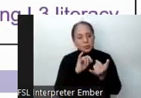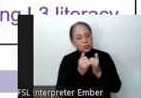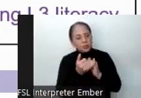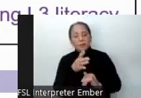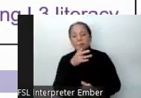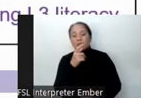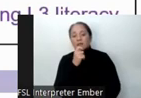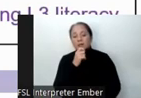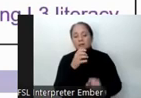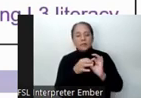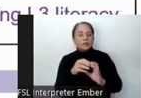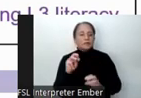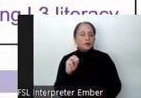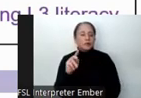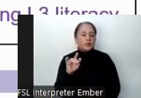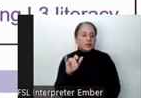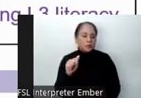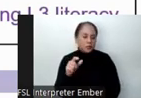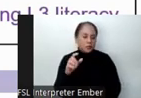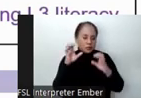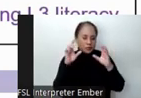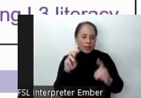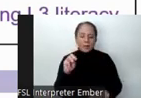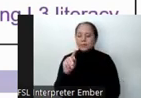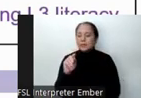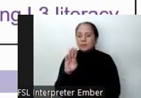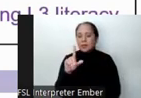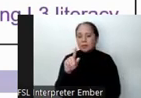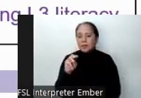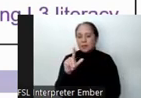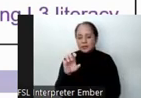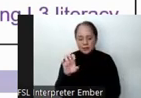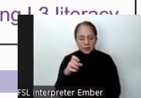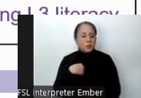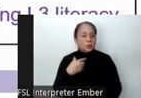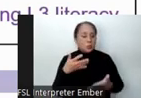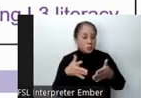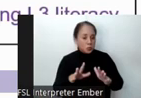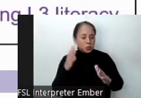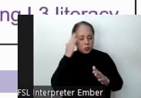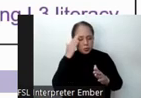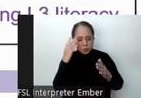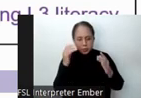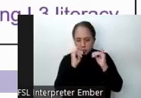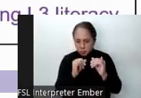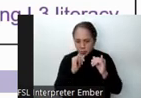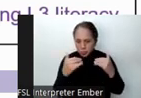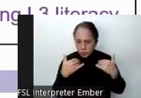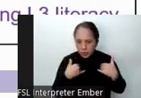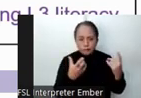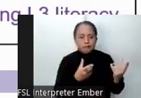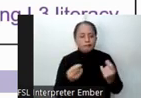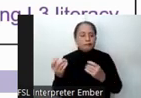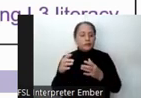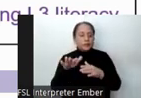tongue-based multilingual education, or MTB MLE. This allowed literacy instruction to be conducted in the